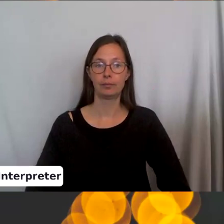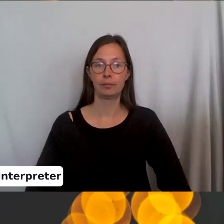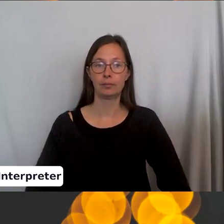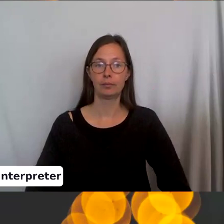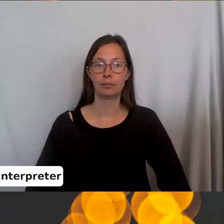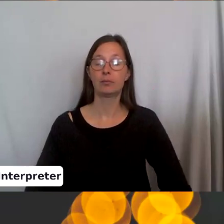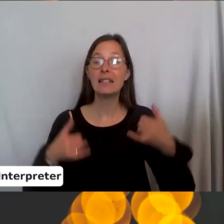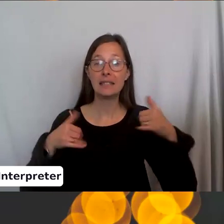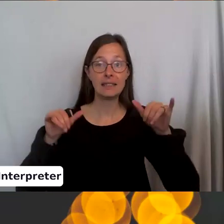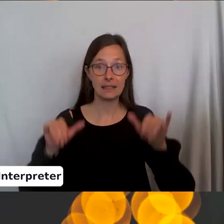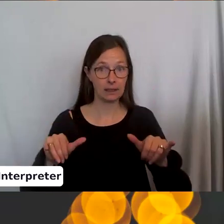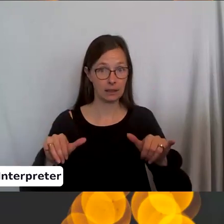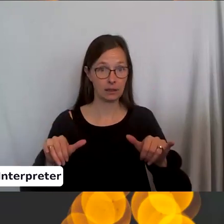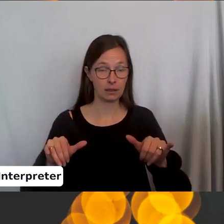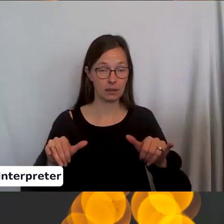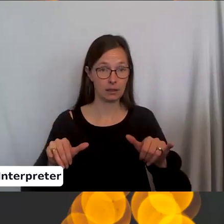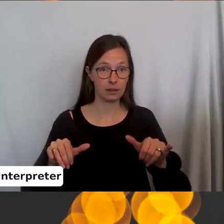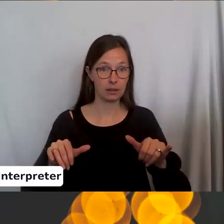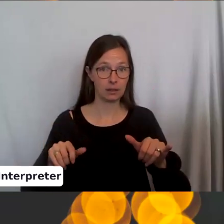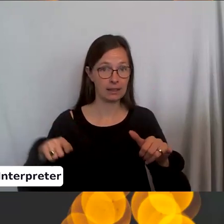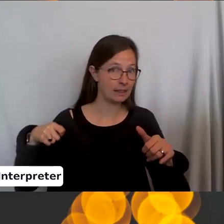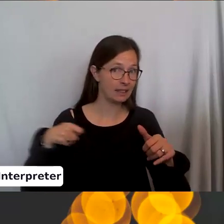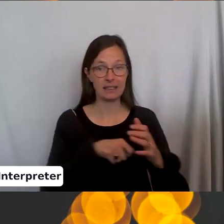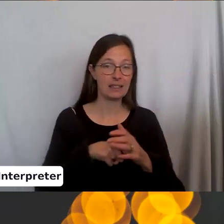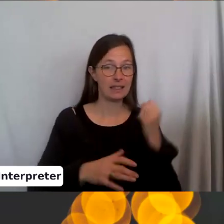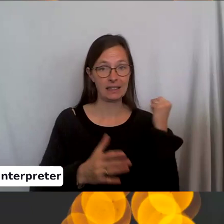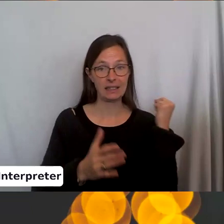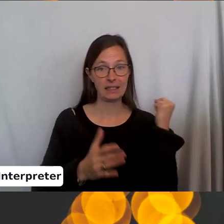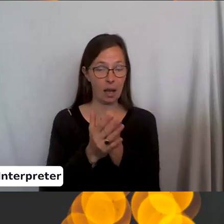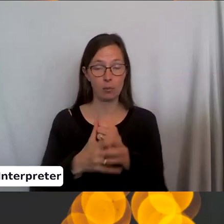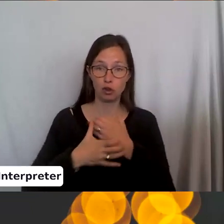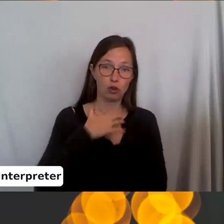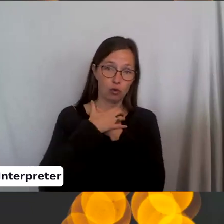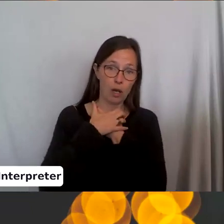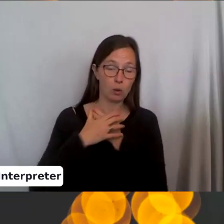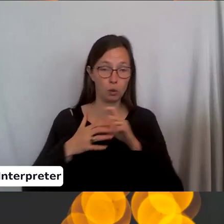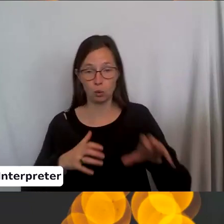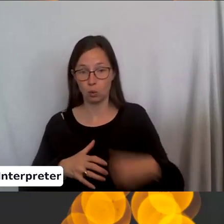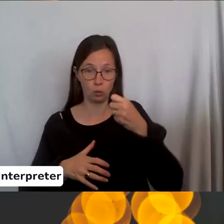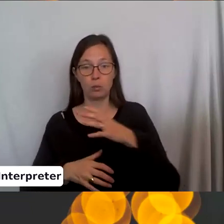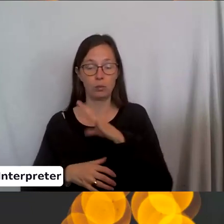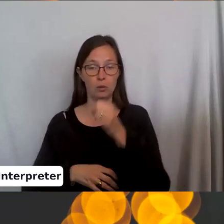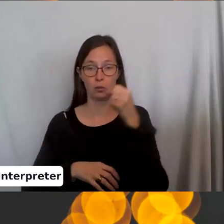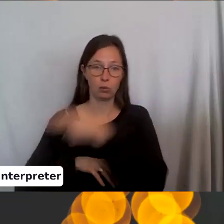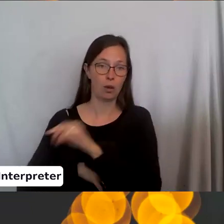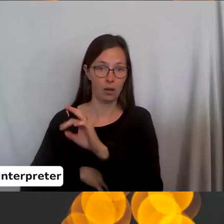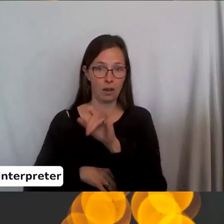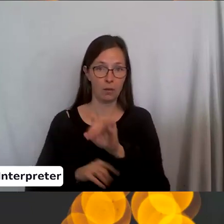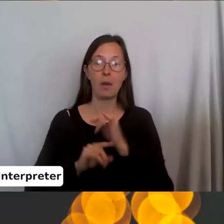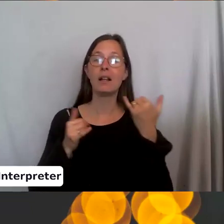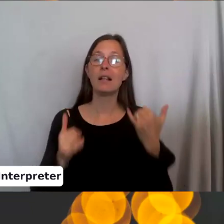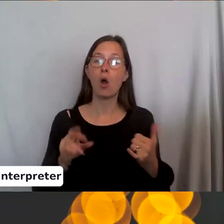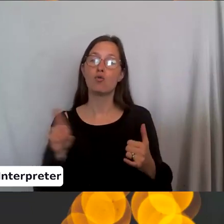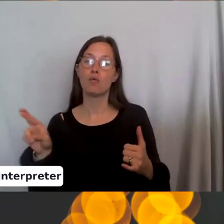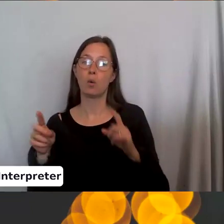You're still stabbing, strangling, scooping, and shoving off cliffs. You're just doing it from right to left now.